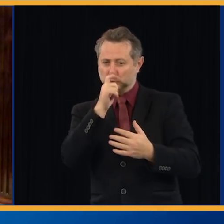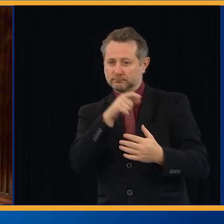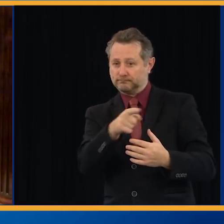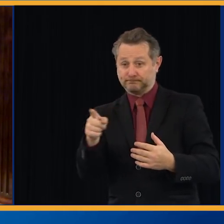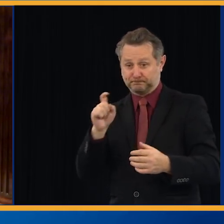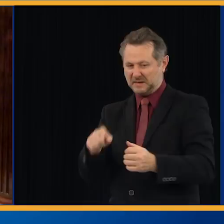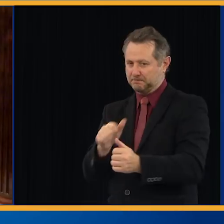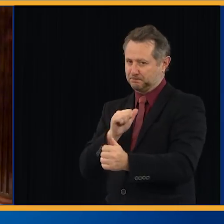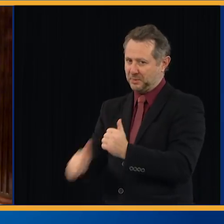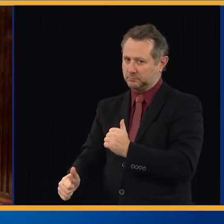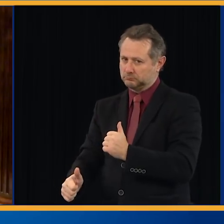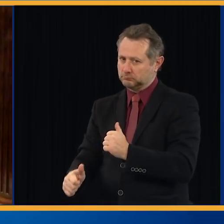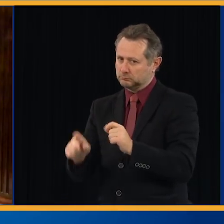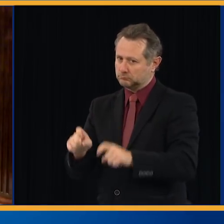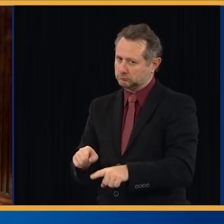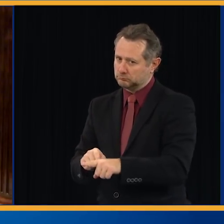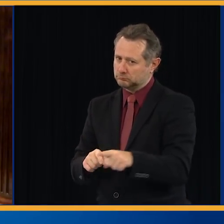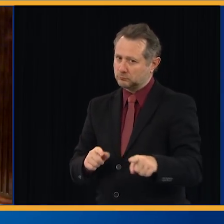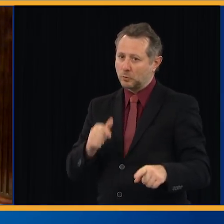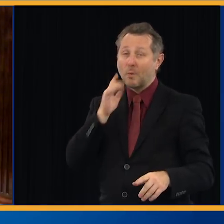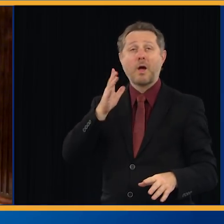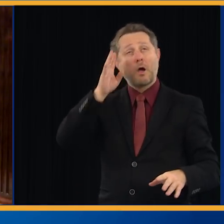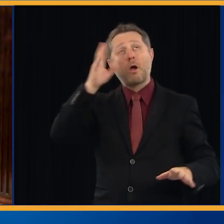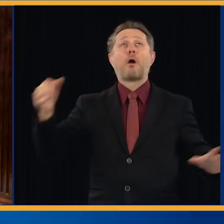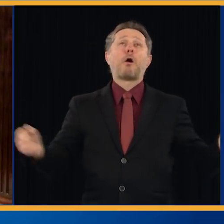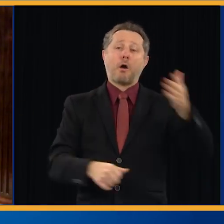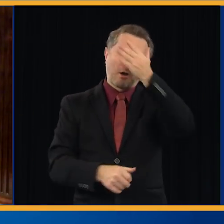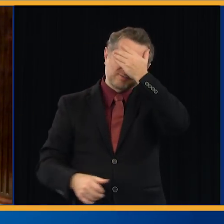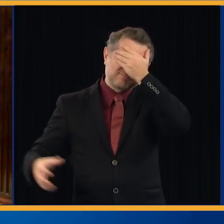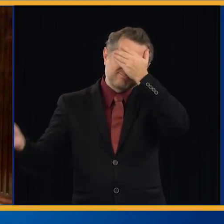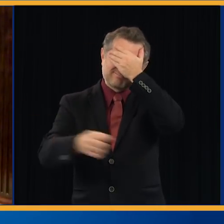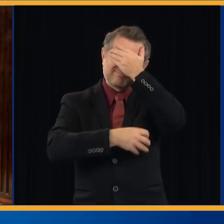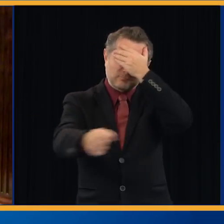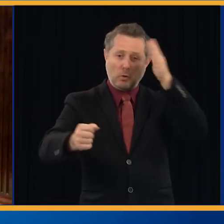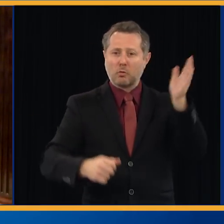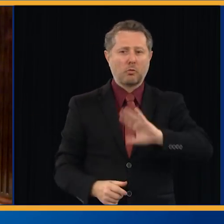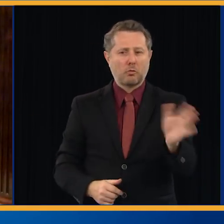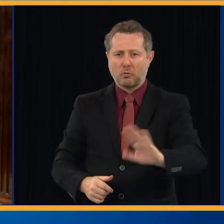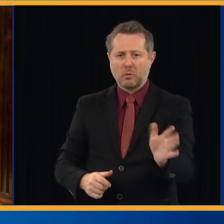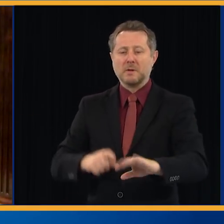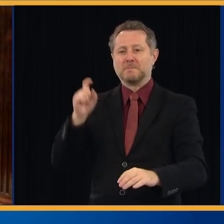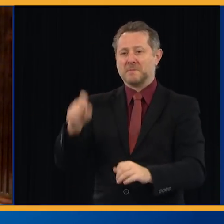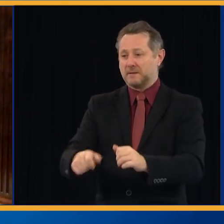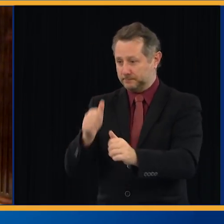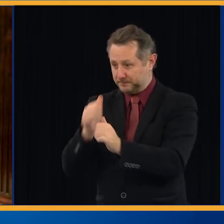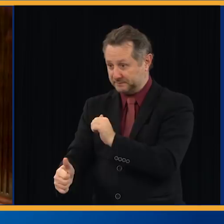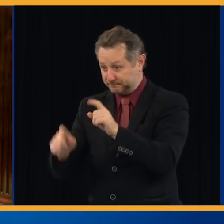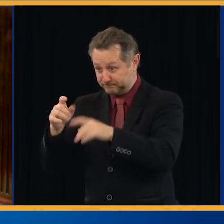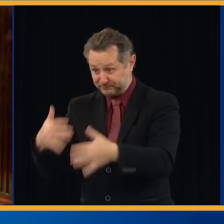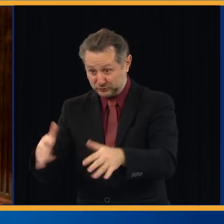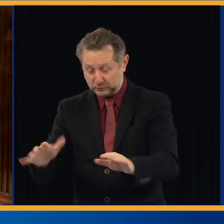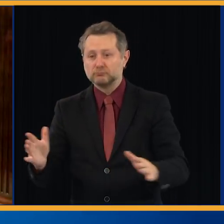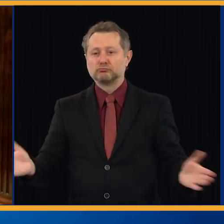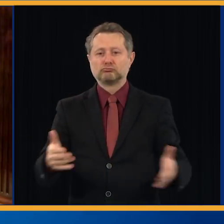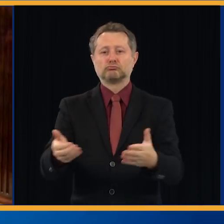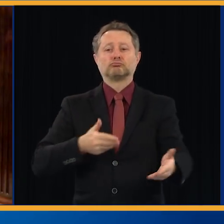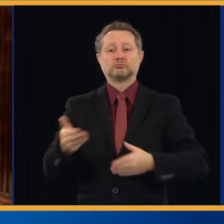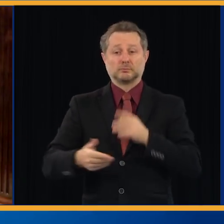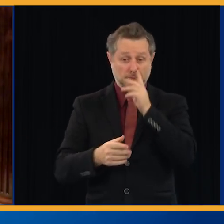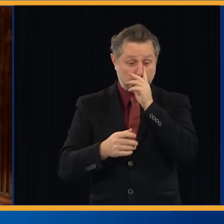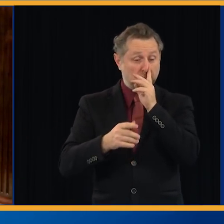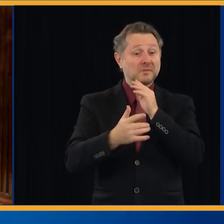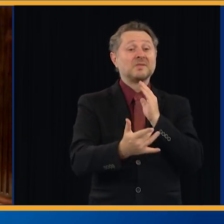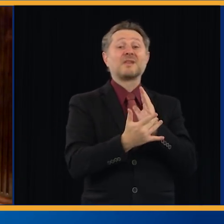they're doing. We'll also put technology to use in other ways. Vital Strategies is developing three new smartphone